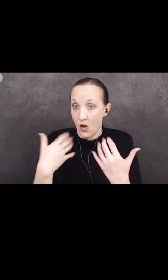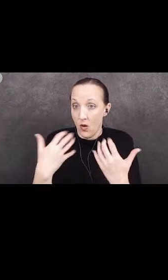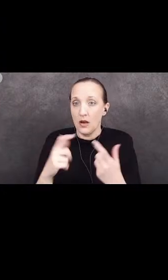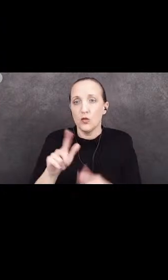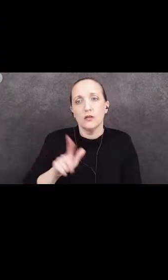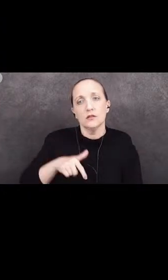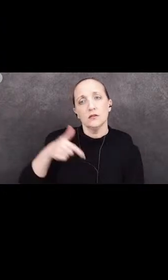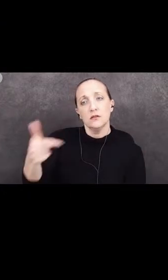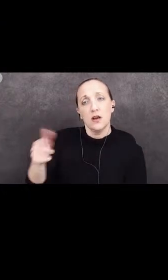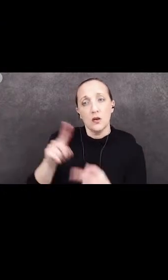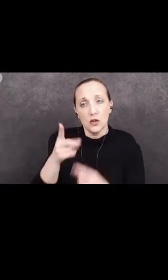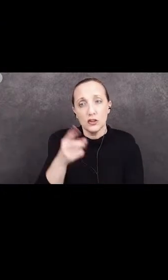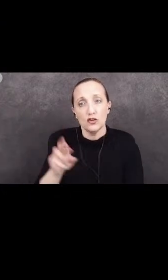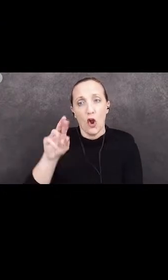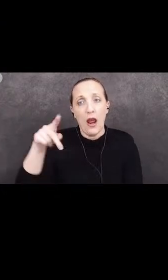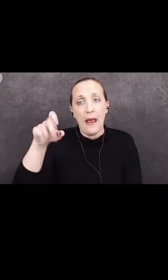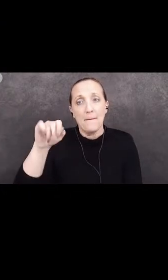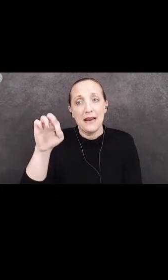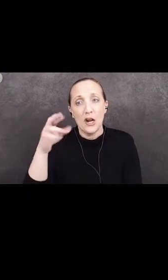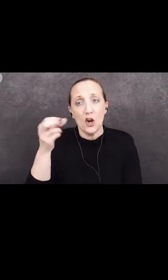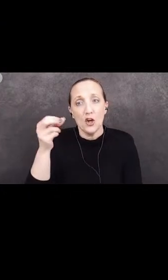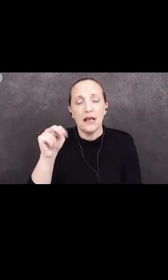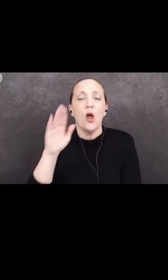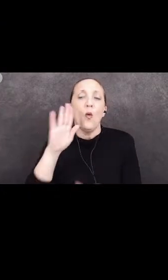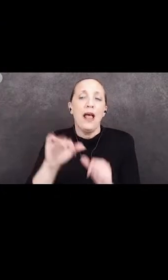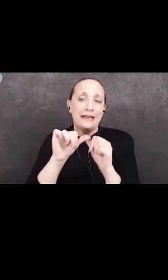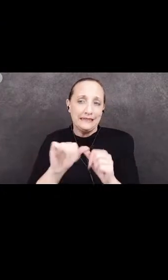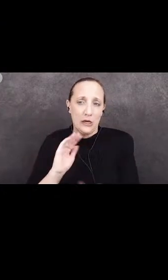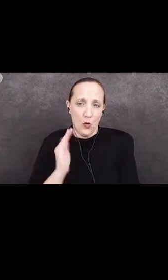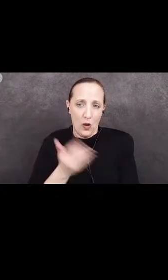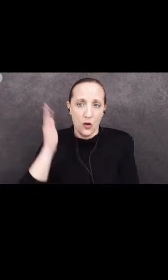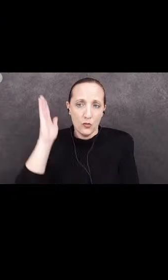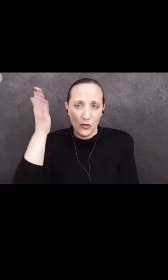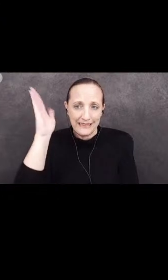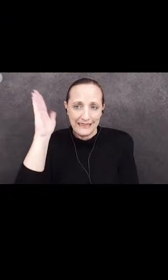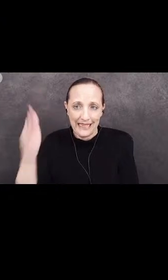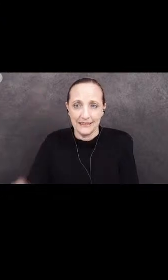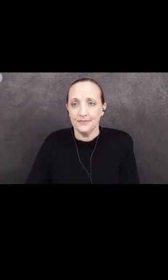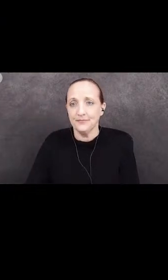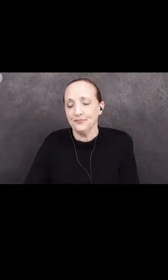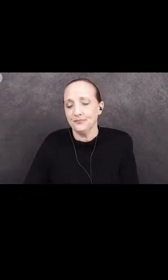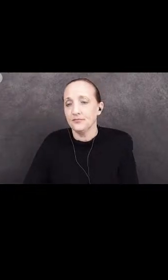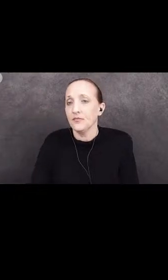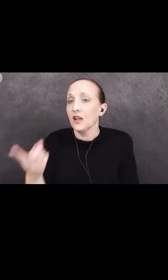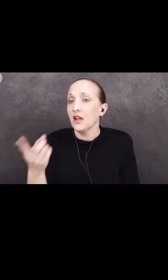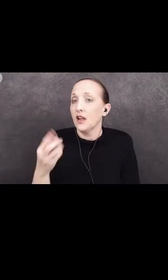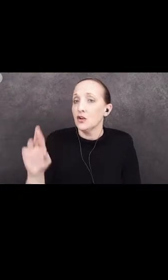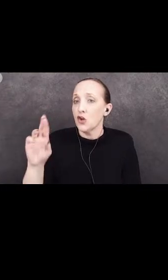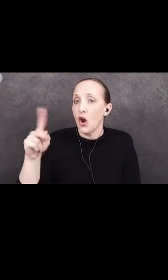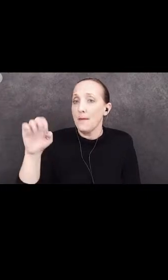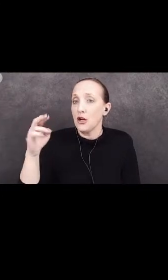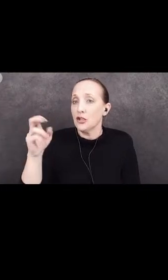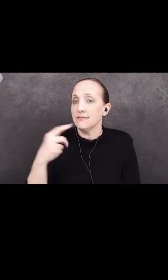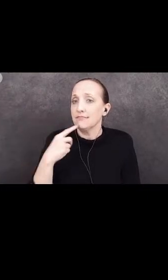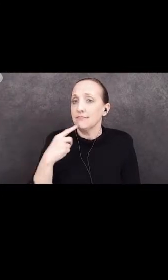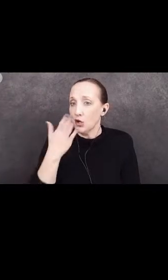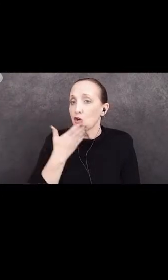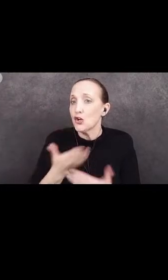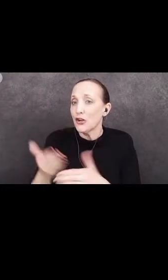to Dr. Peterson, who will continue with our presentation. Dr. Peterson? Good evening. Can we get the next slide, please?